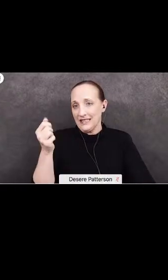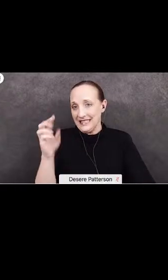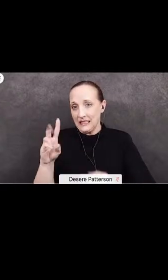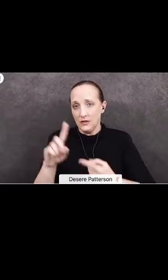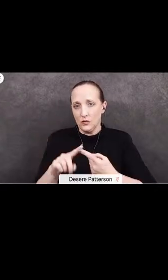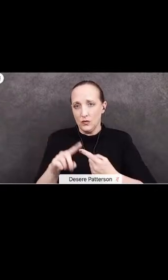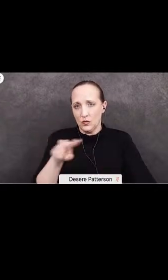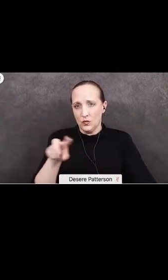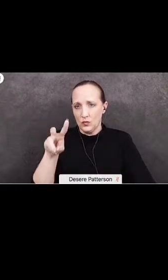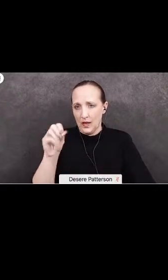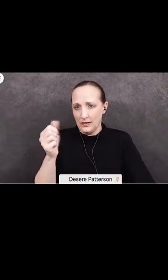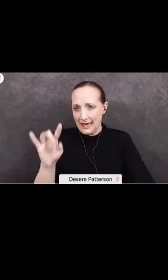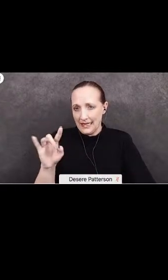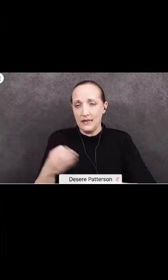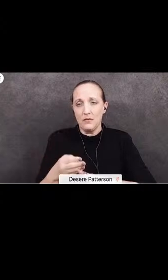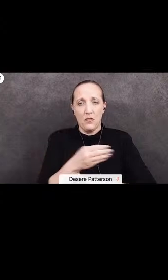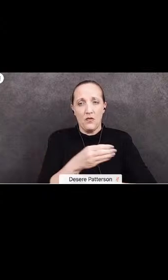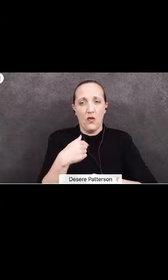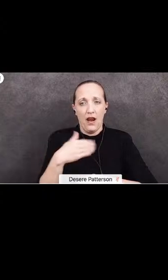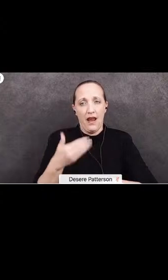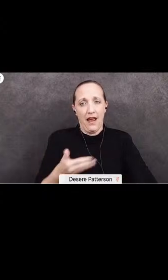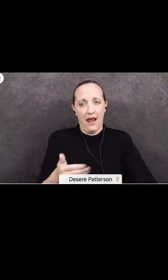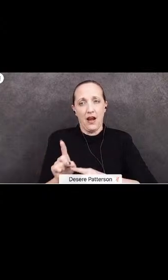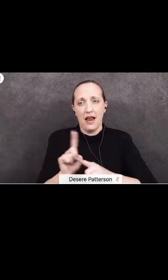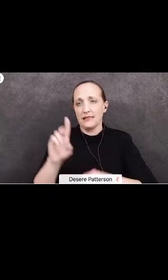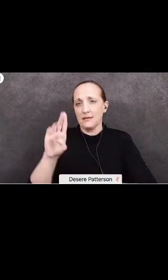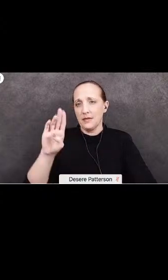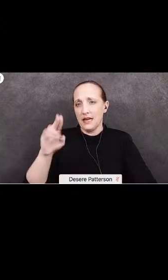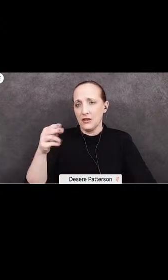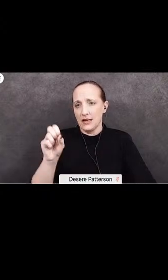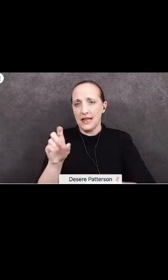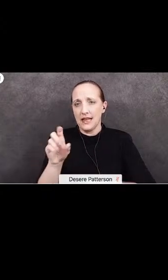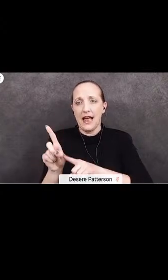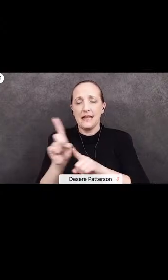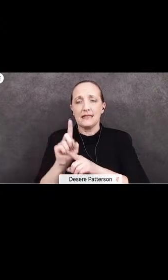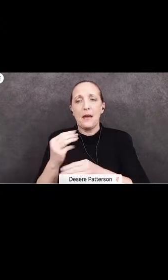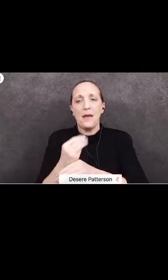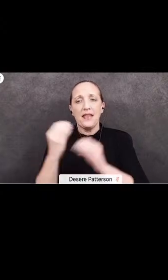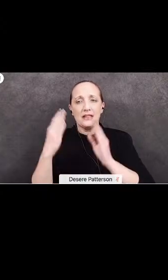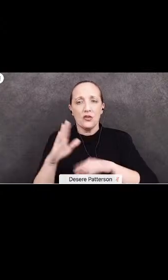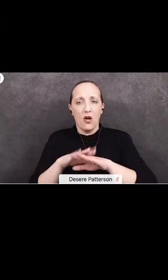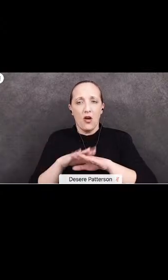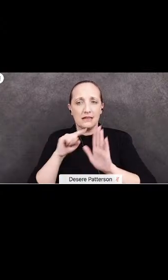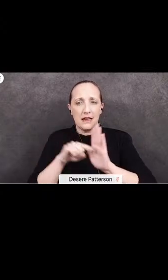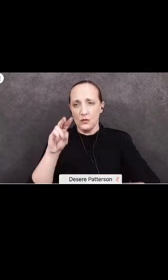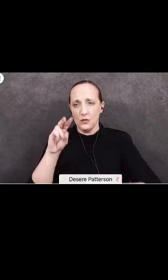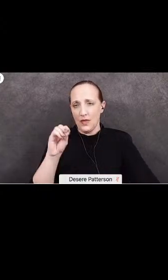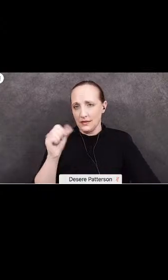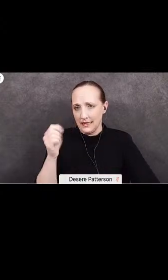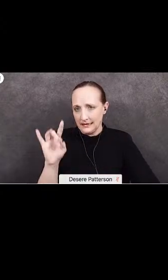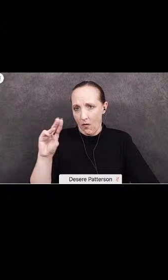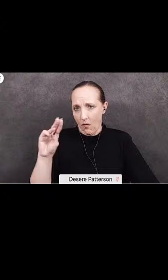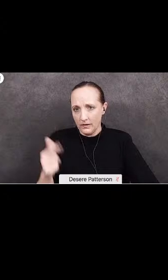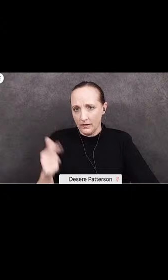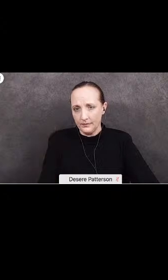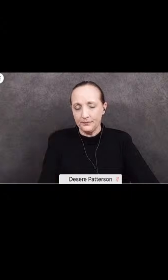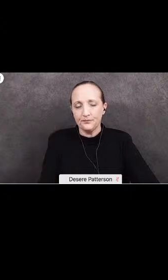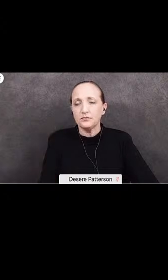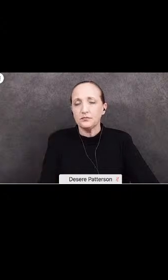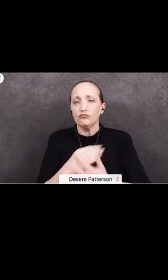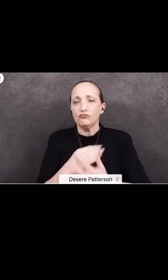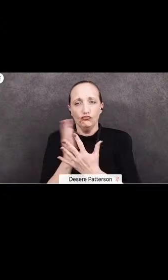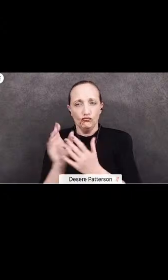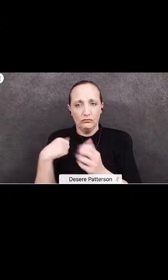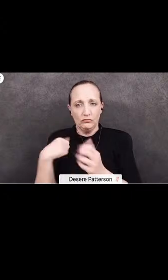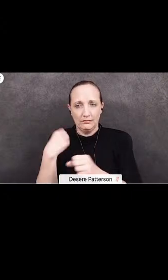2018, before I got hired at BHS as a math teacher on assignment in August of 2018. Throughout the years of my employment here,